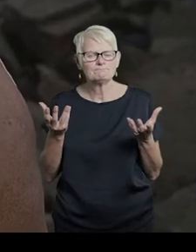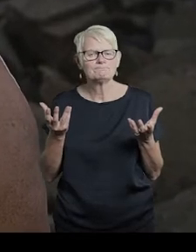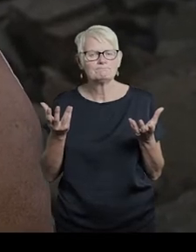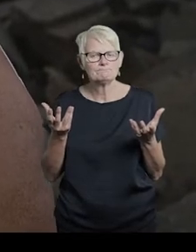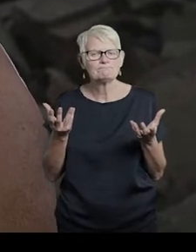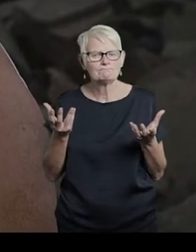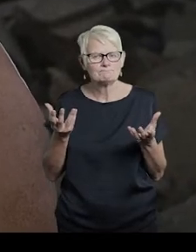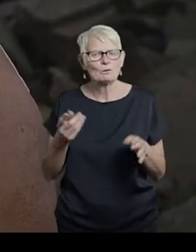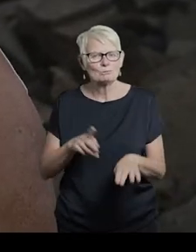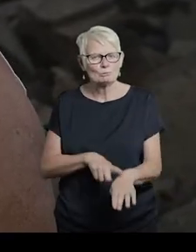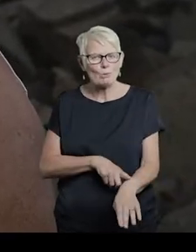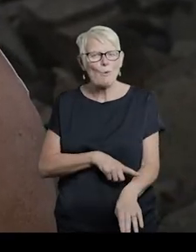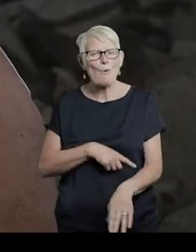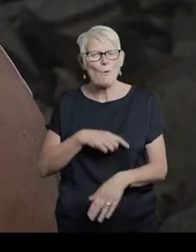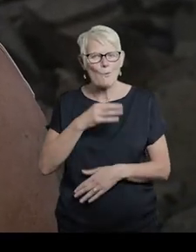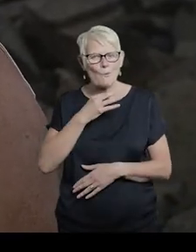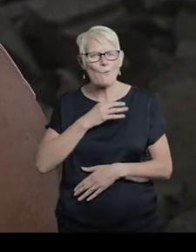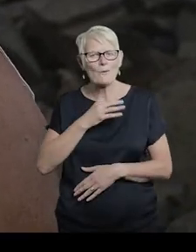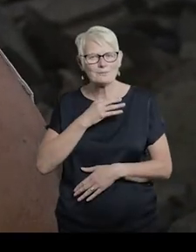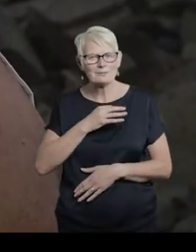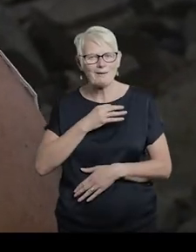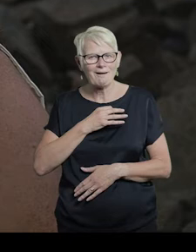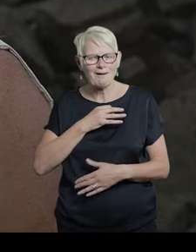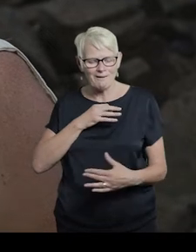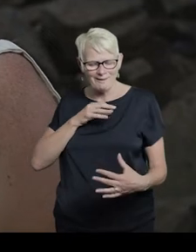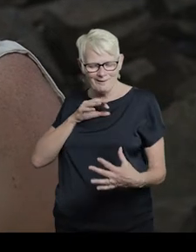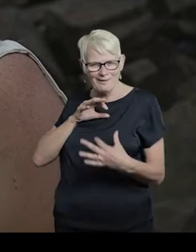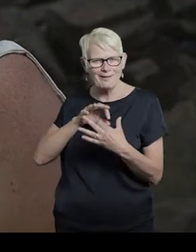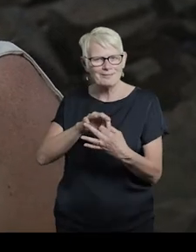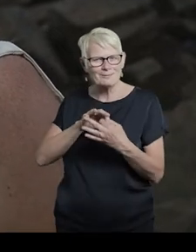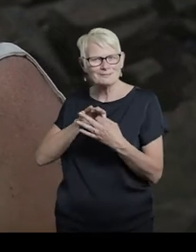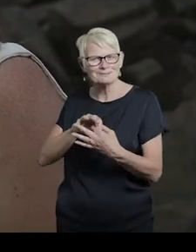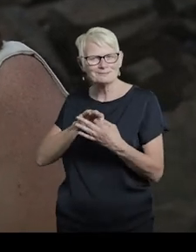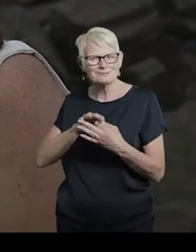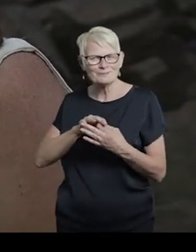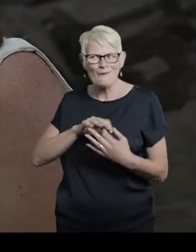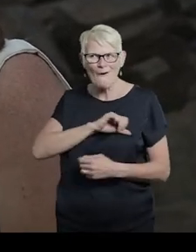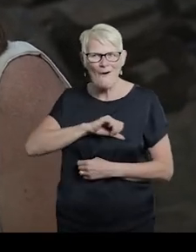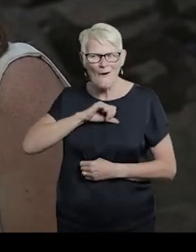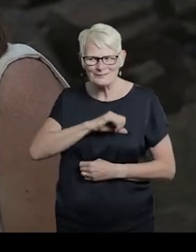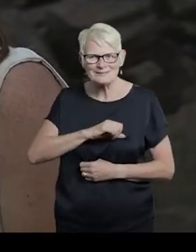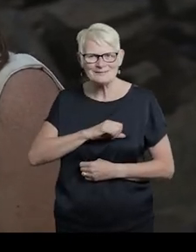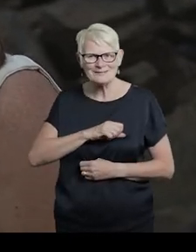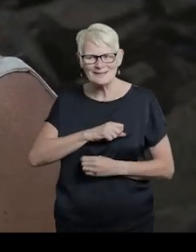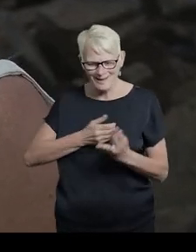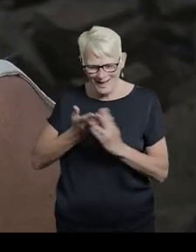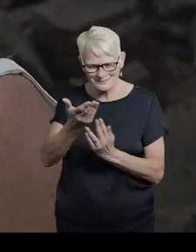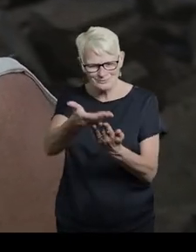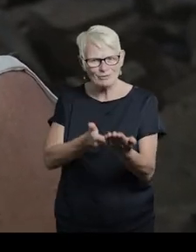Slow, water, interdependence, honesty, access rider.